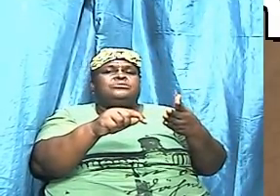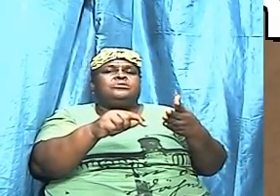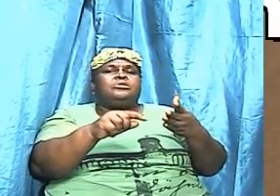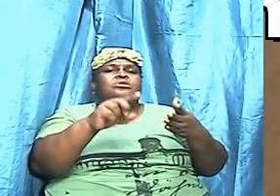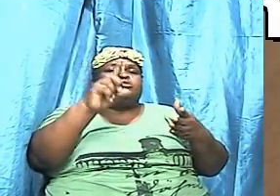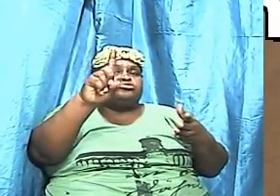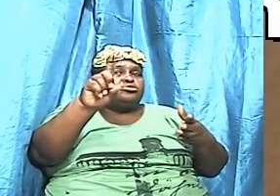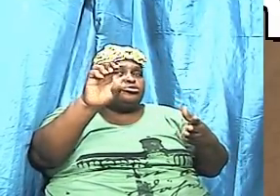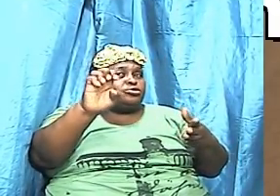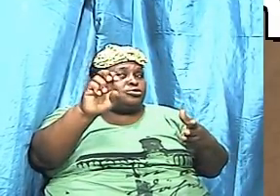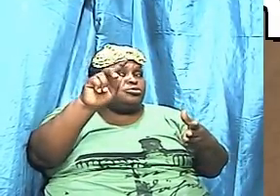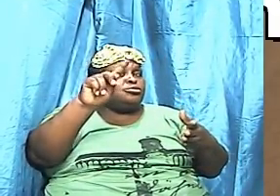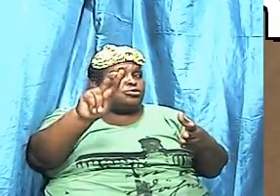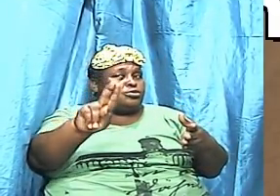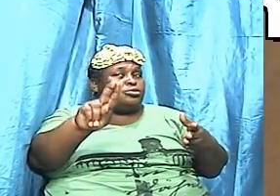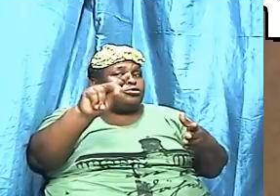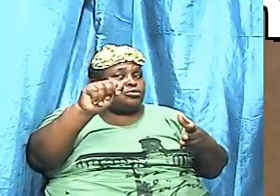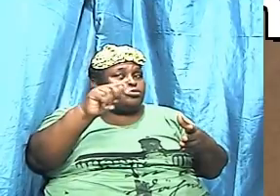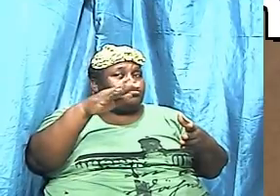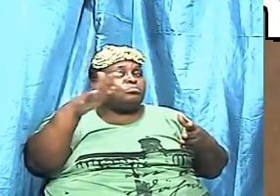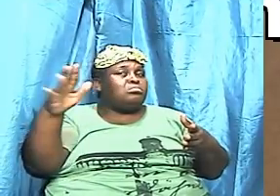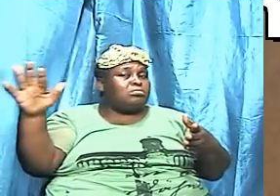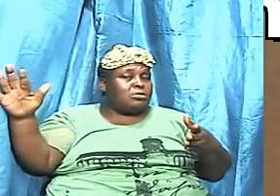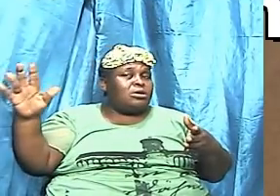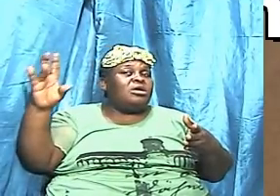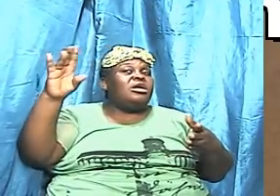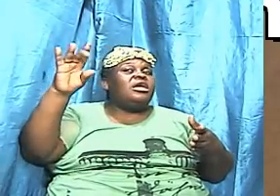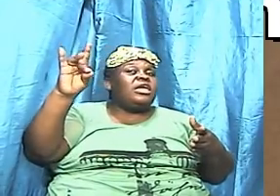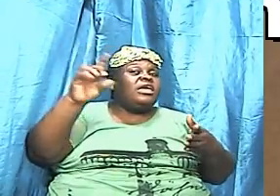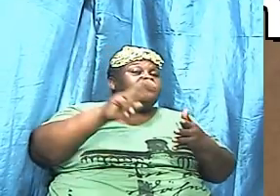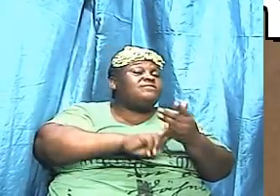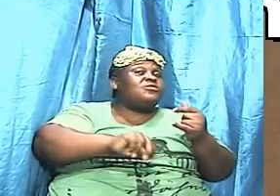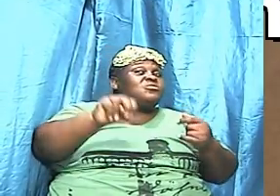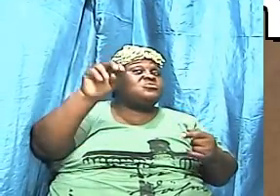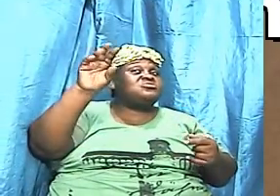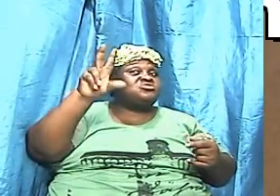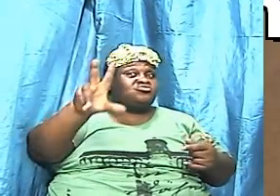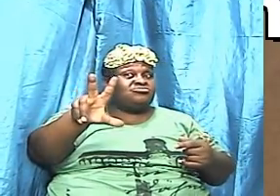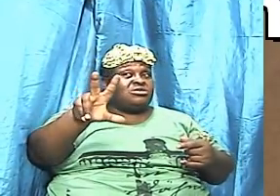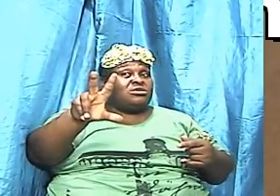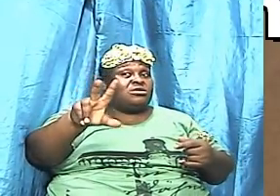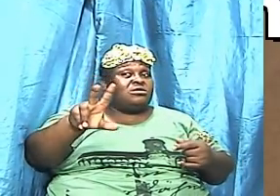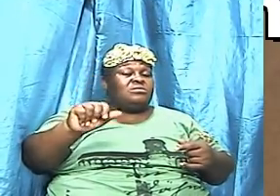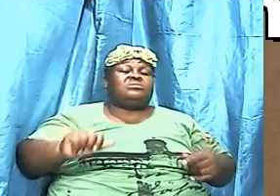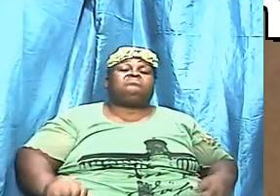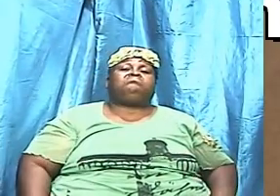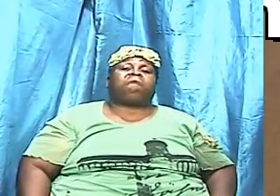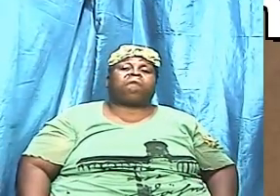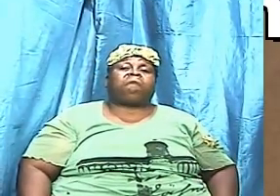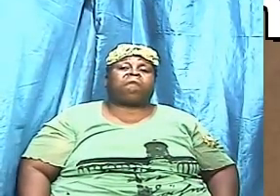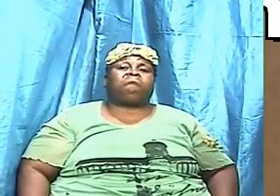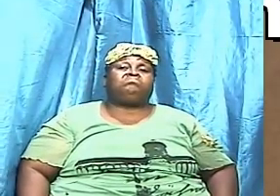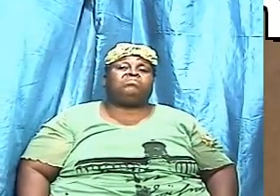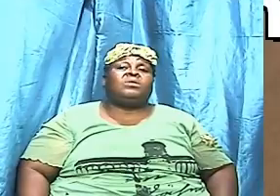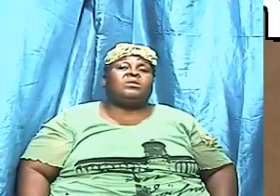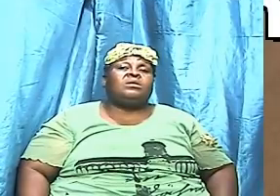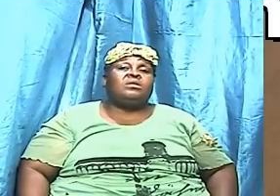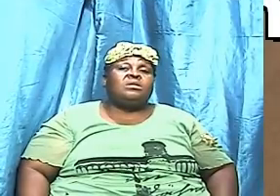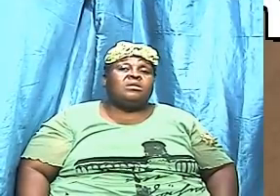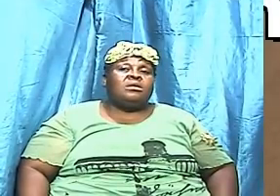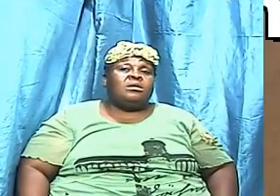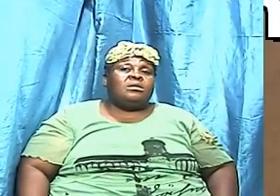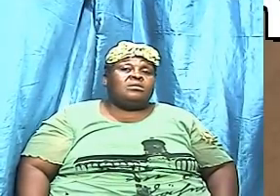Deuteronomy 8 verse 3 and it was reeled off in the